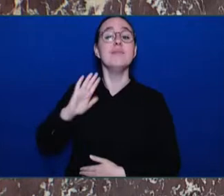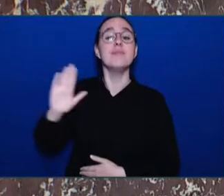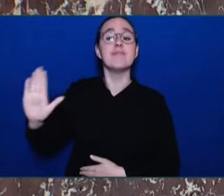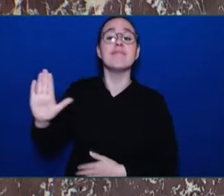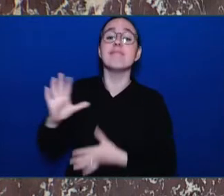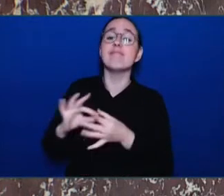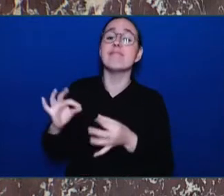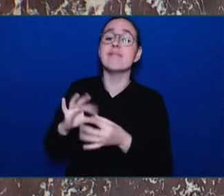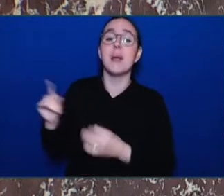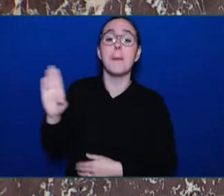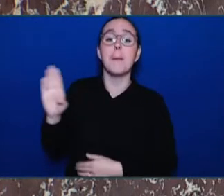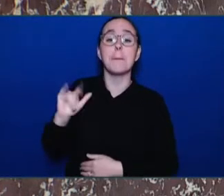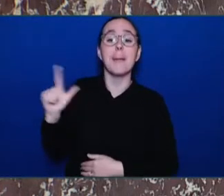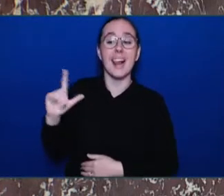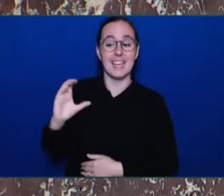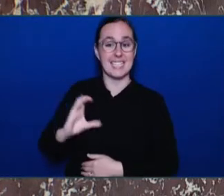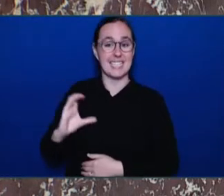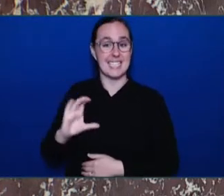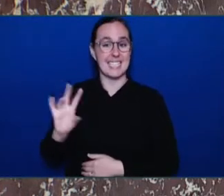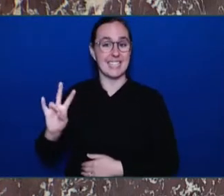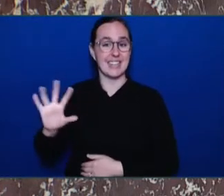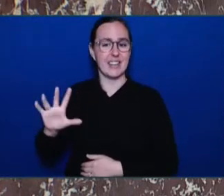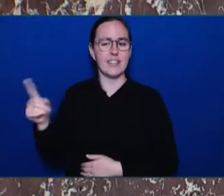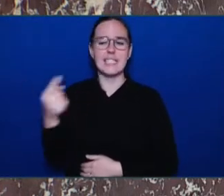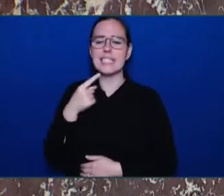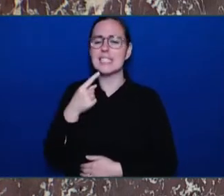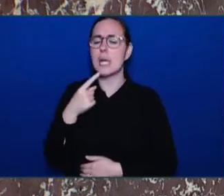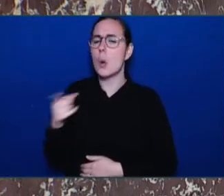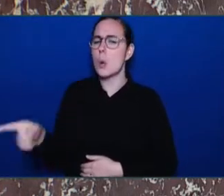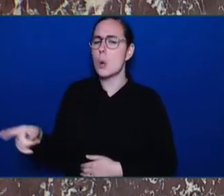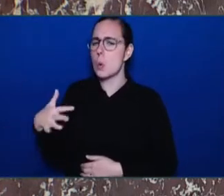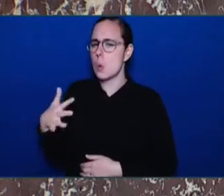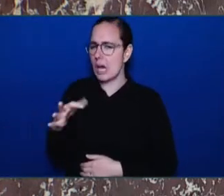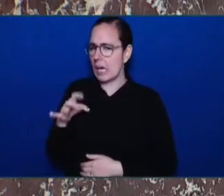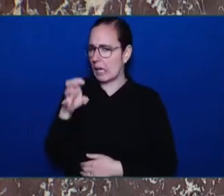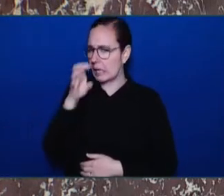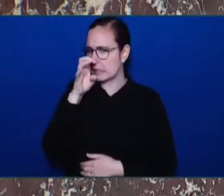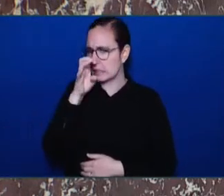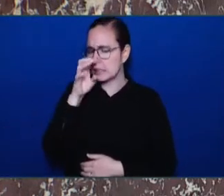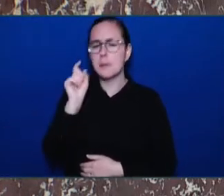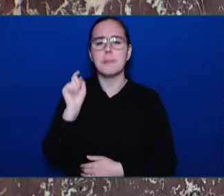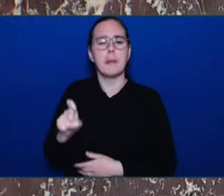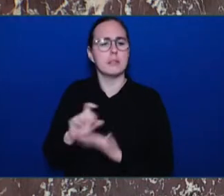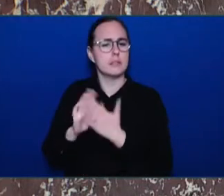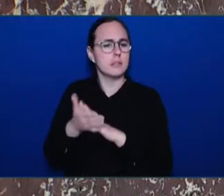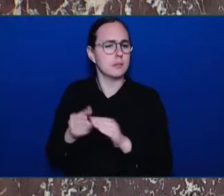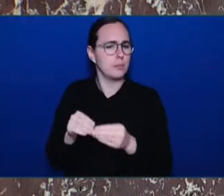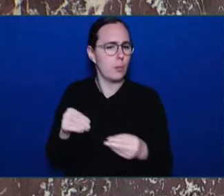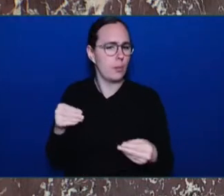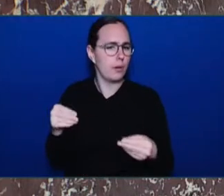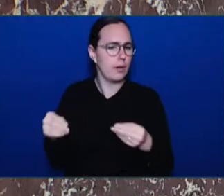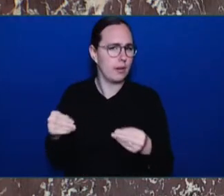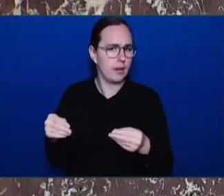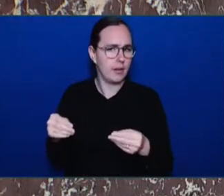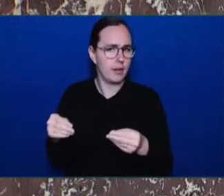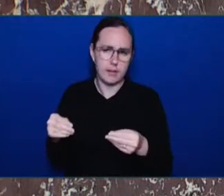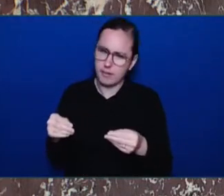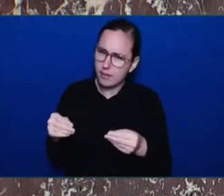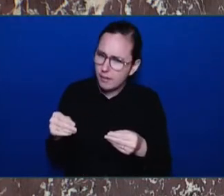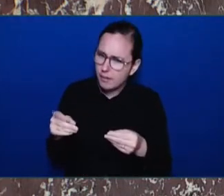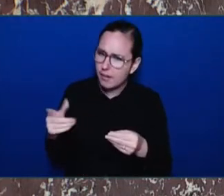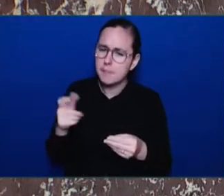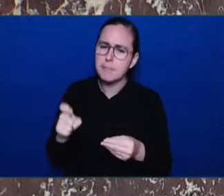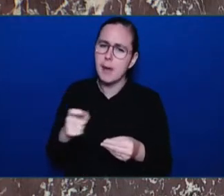It wasn't lenient enough for prolific offenders. He was more worried about the prolific offenders